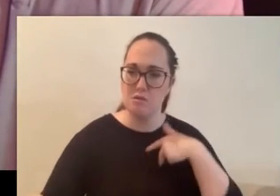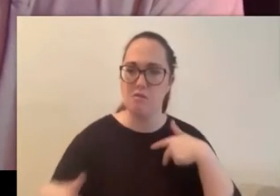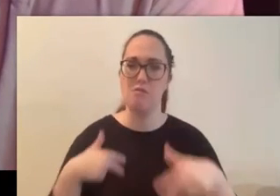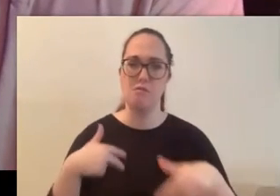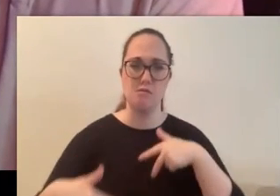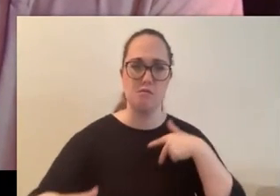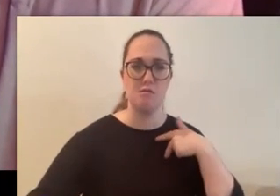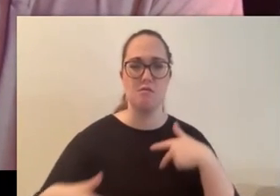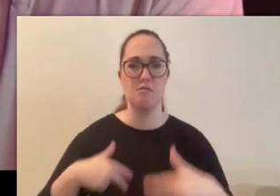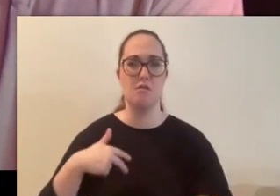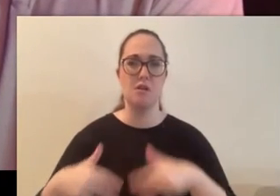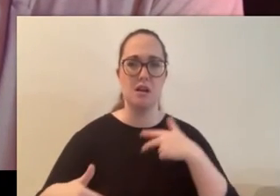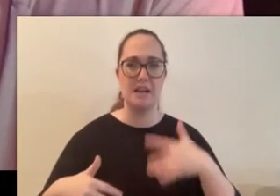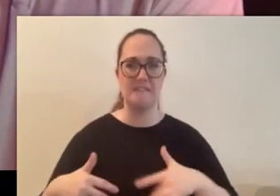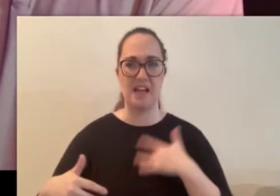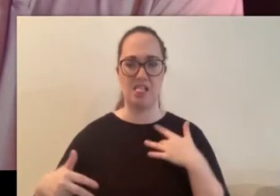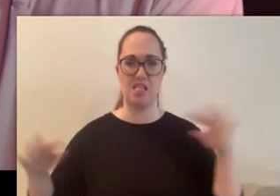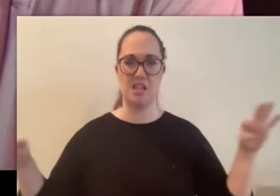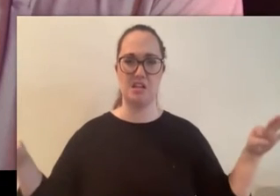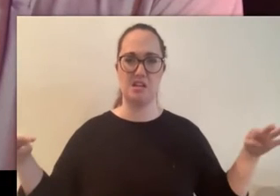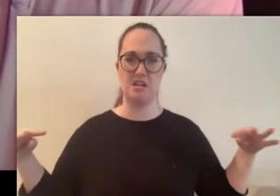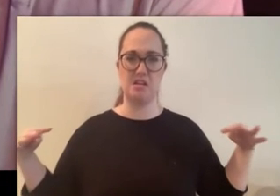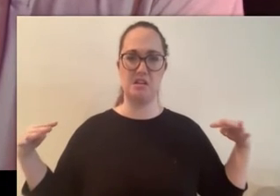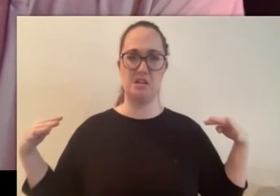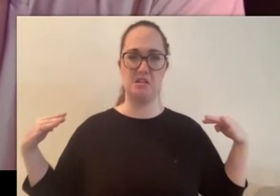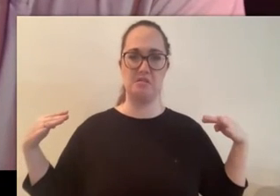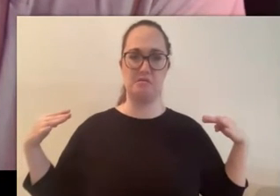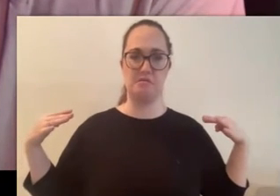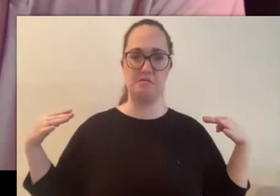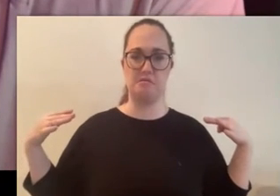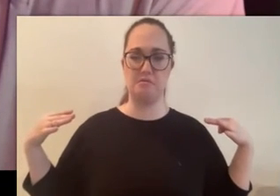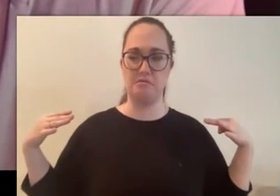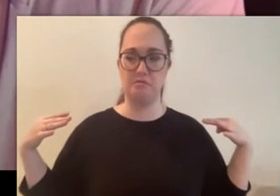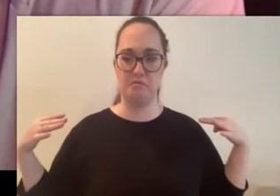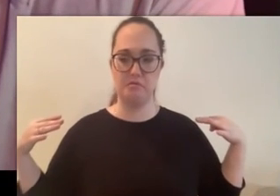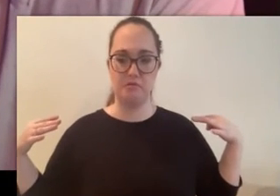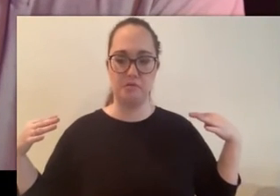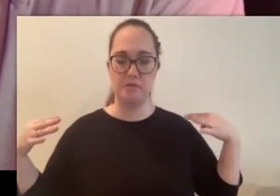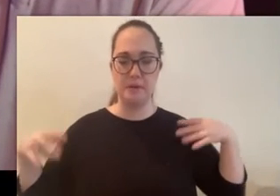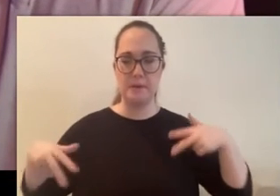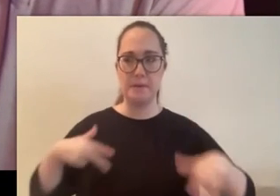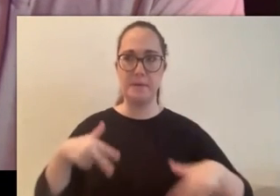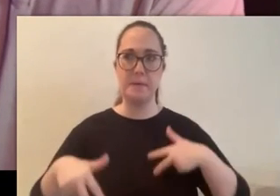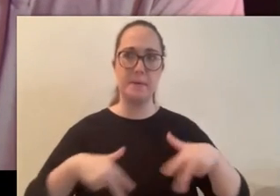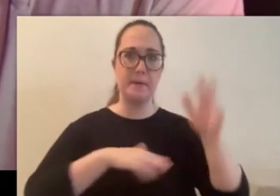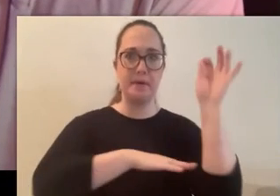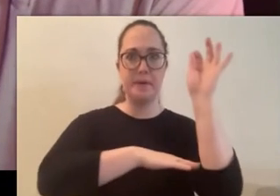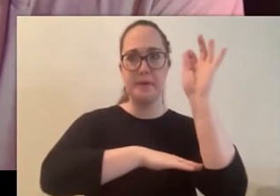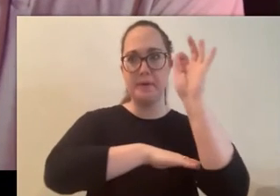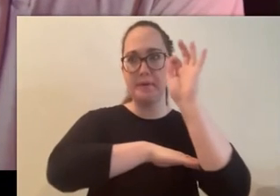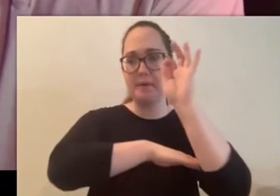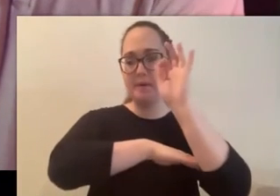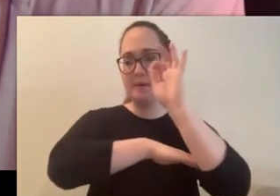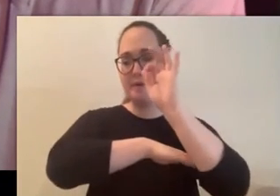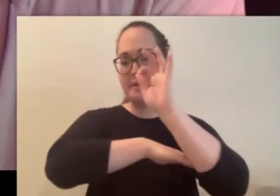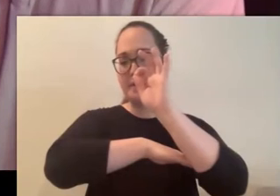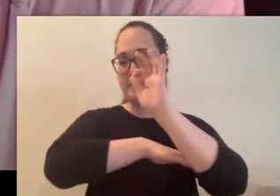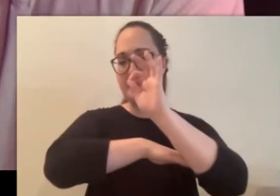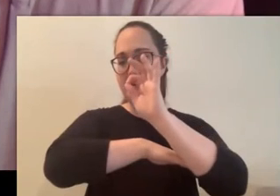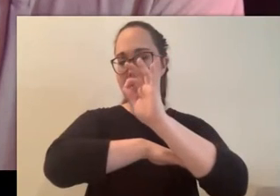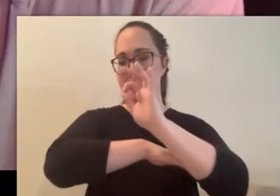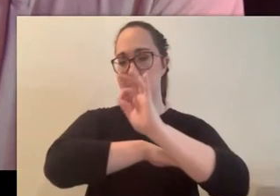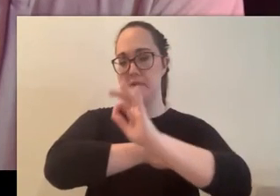sensation of being watched as i did before with light fading i got about halfway back up the path